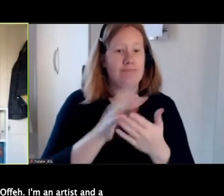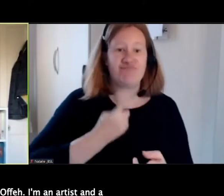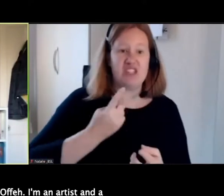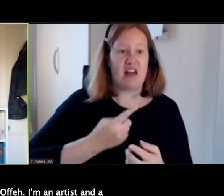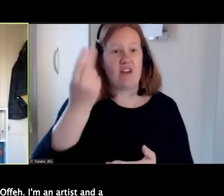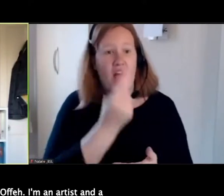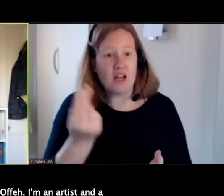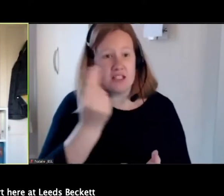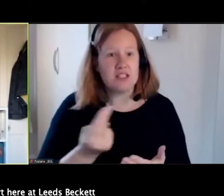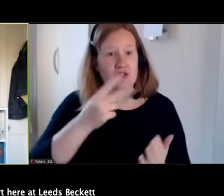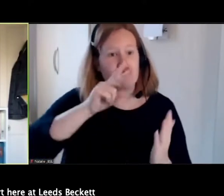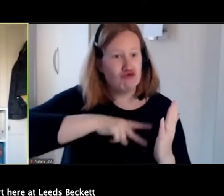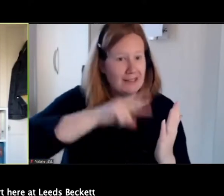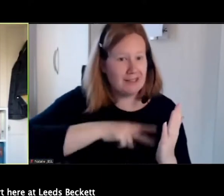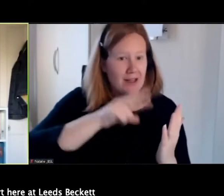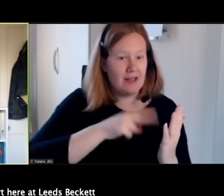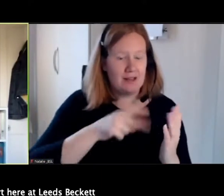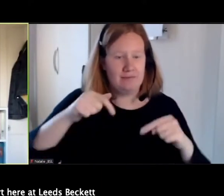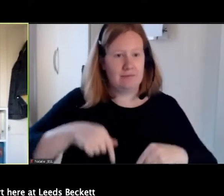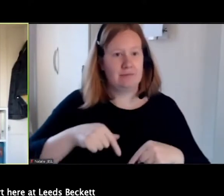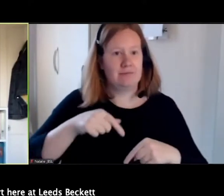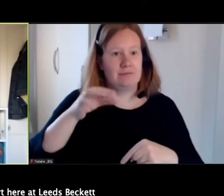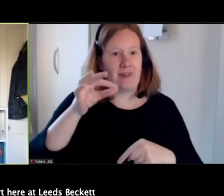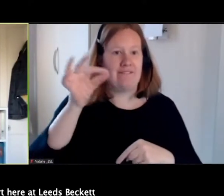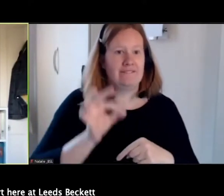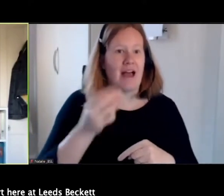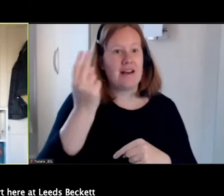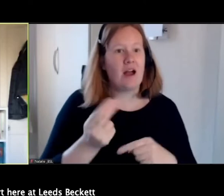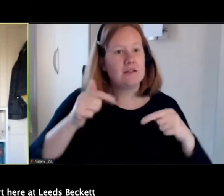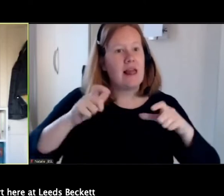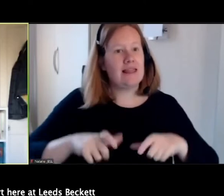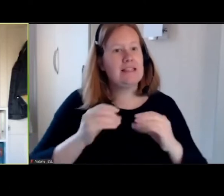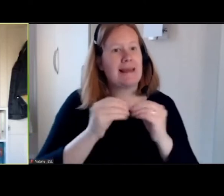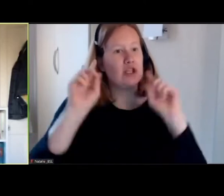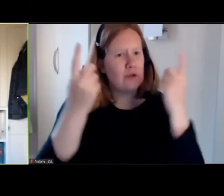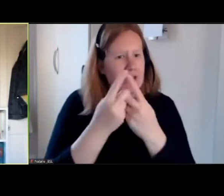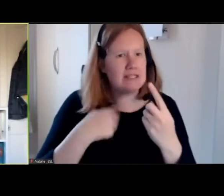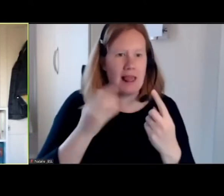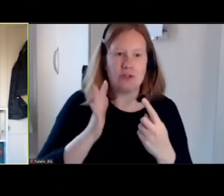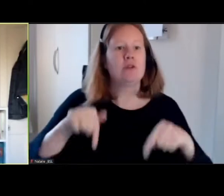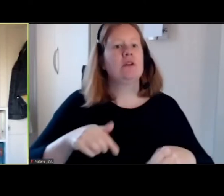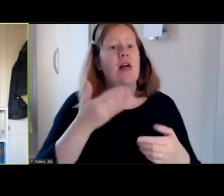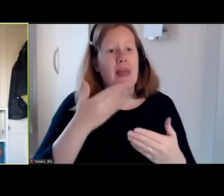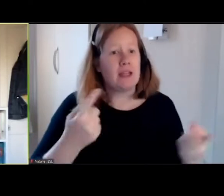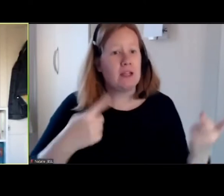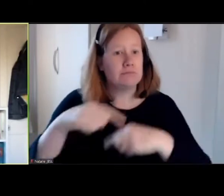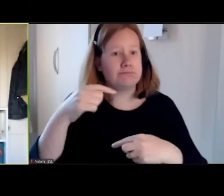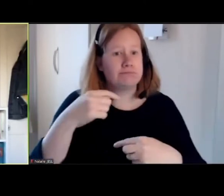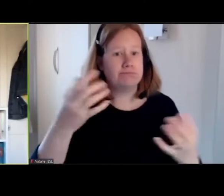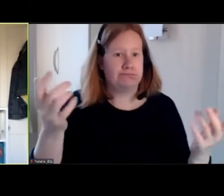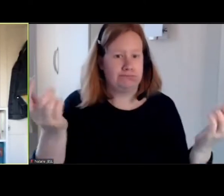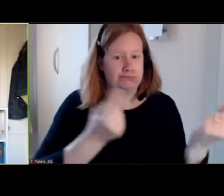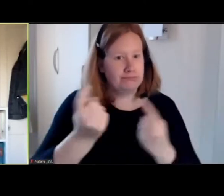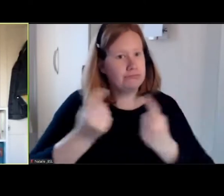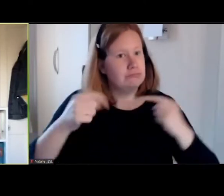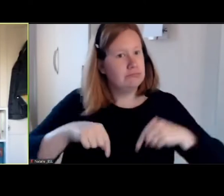reader in fine art here at Leeds Beckett University and thank you so much for joining us here today for